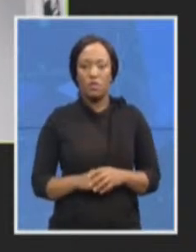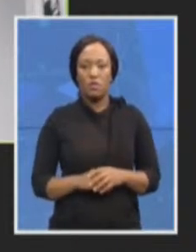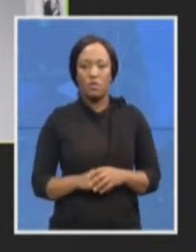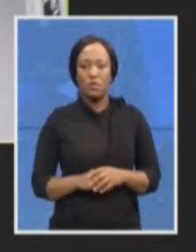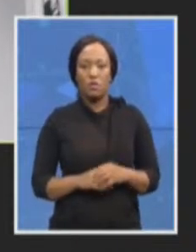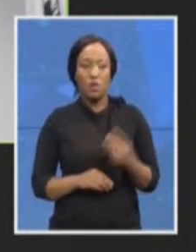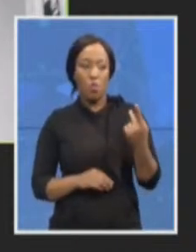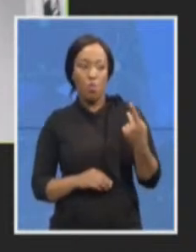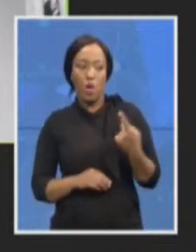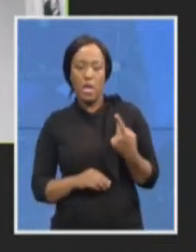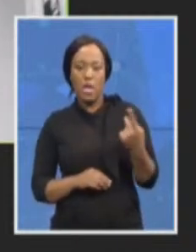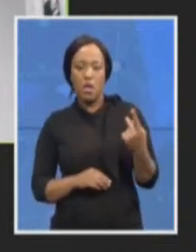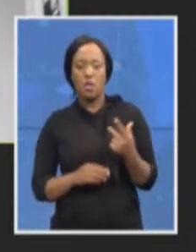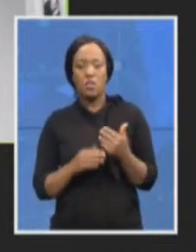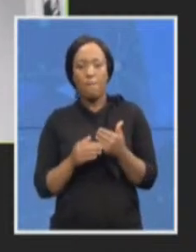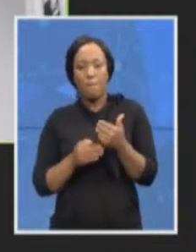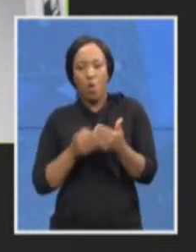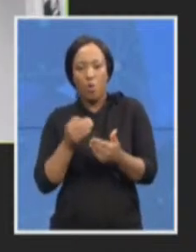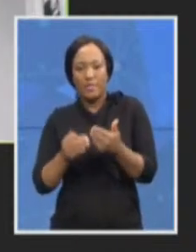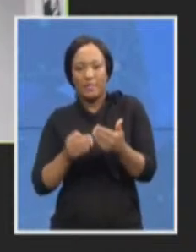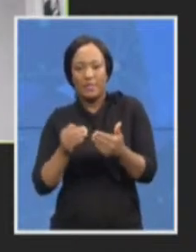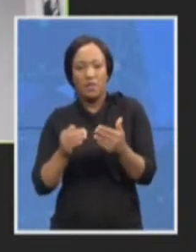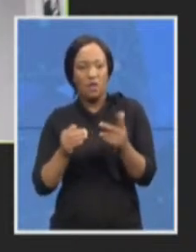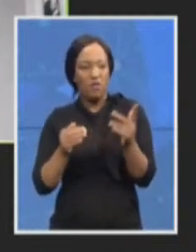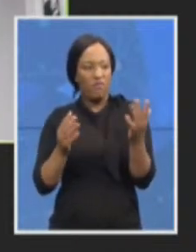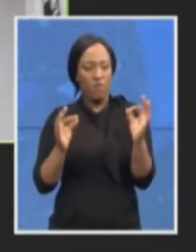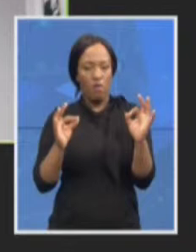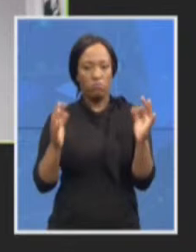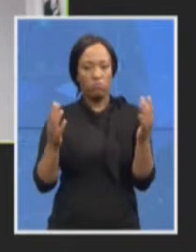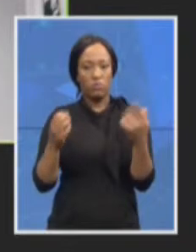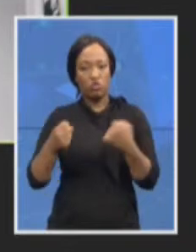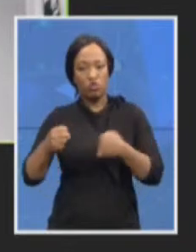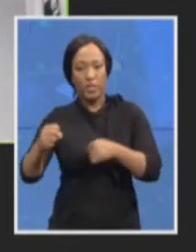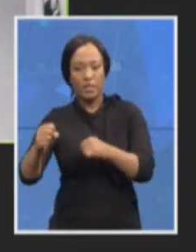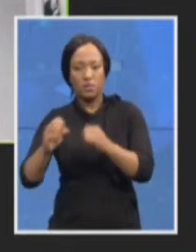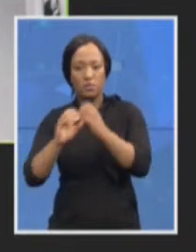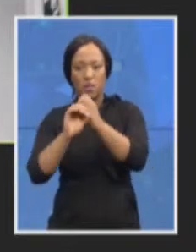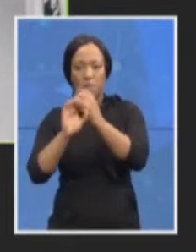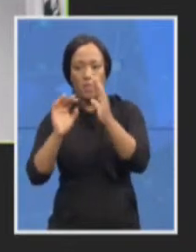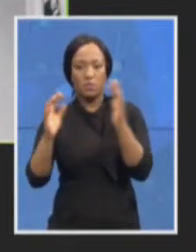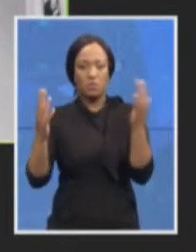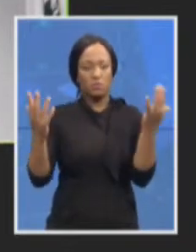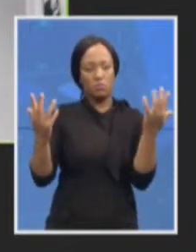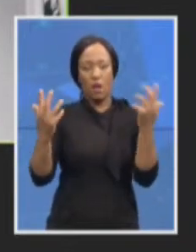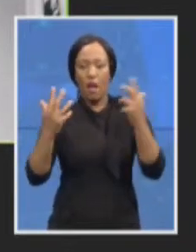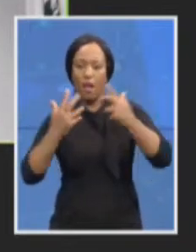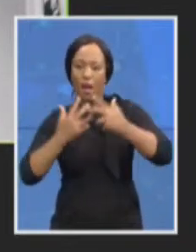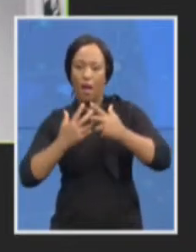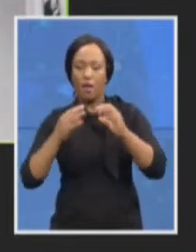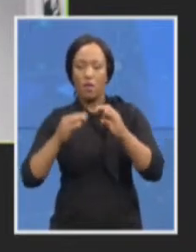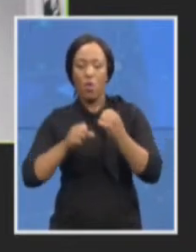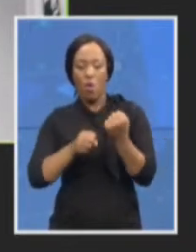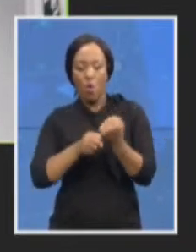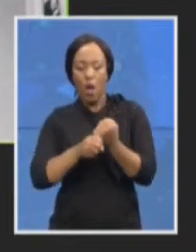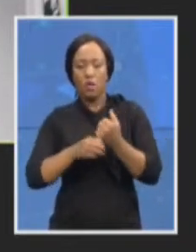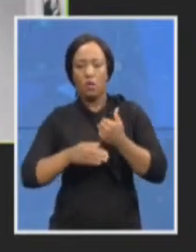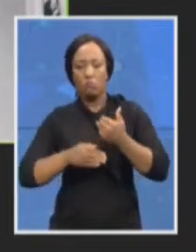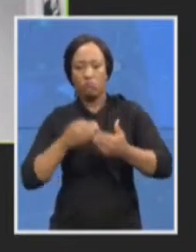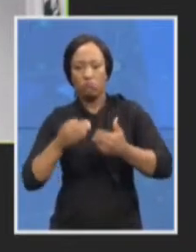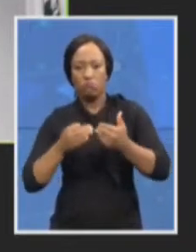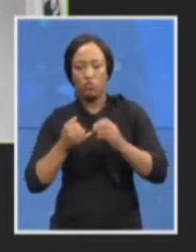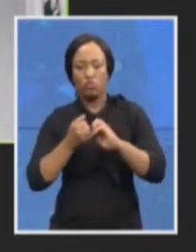alignment with strategies. So that was actually work in progress. And I think that, you know, the